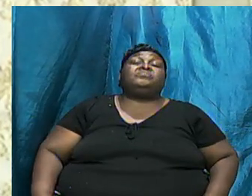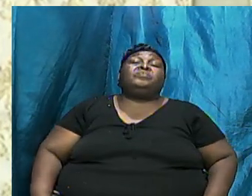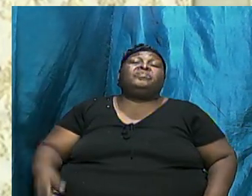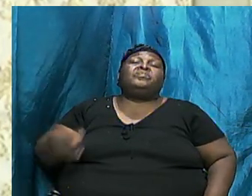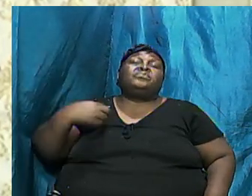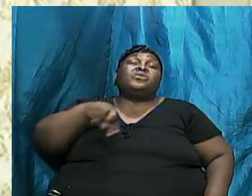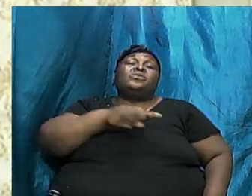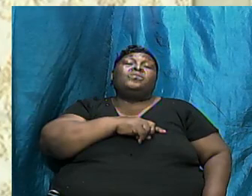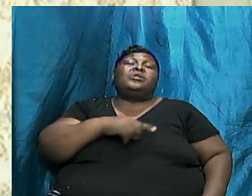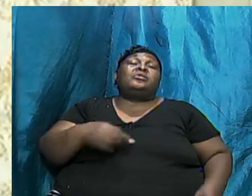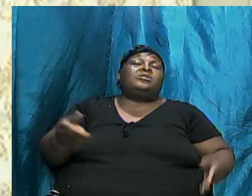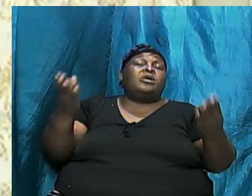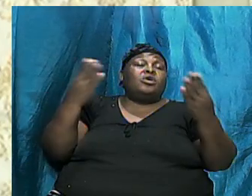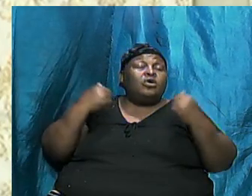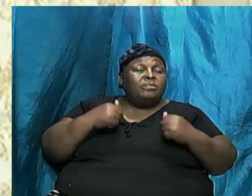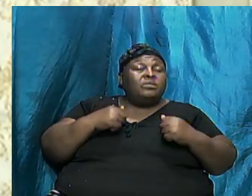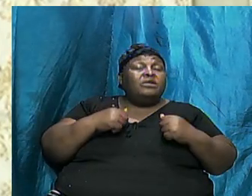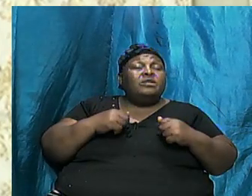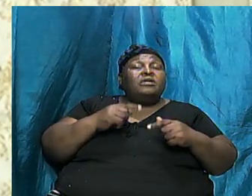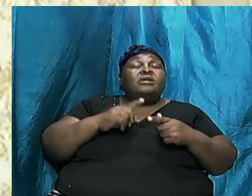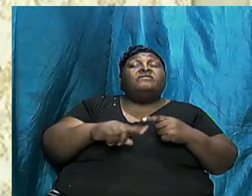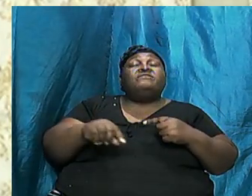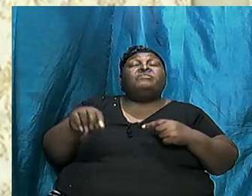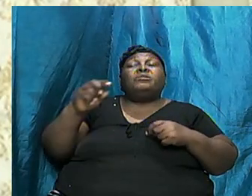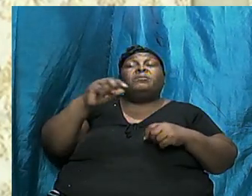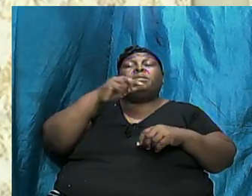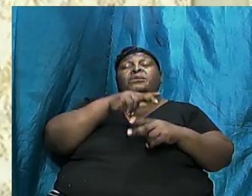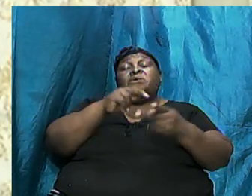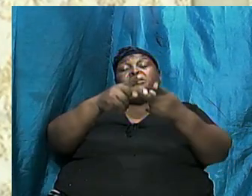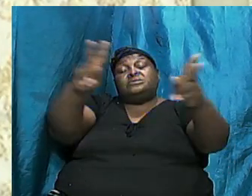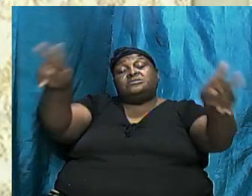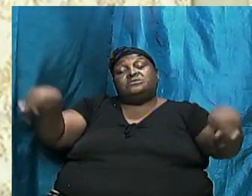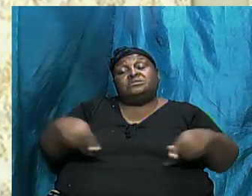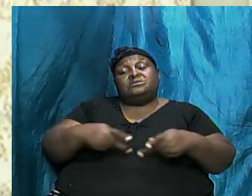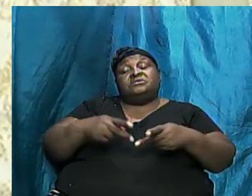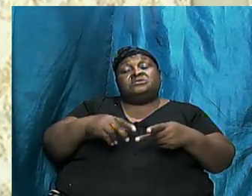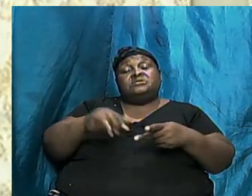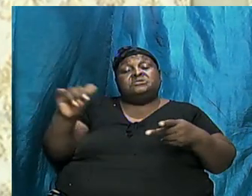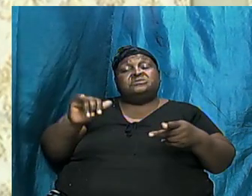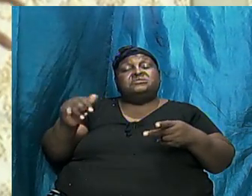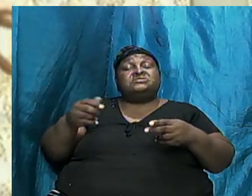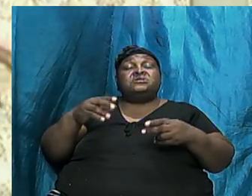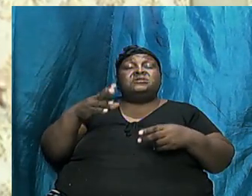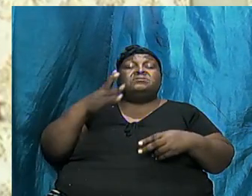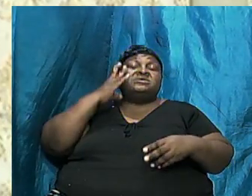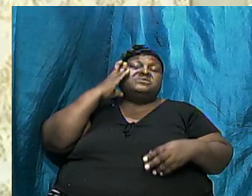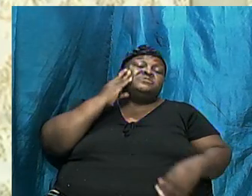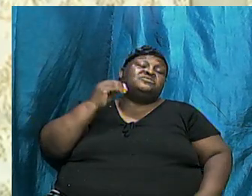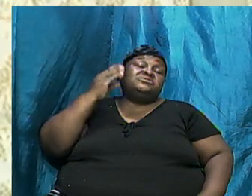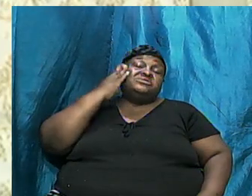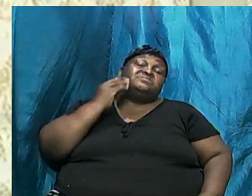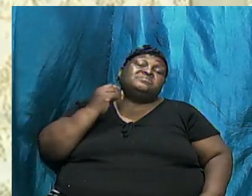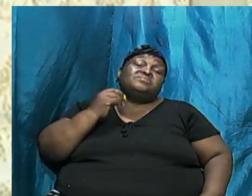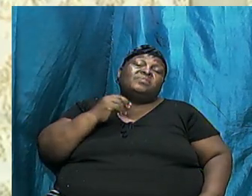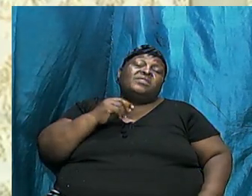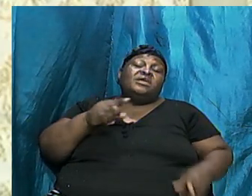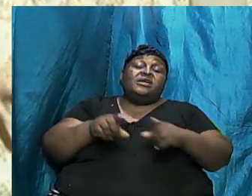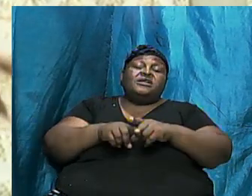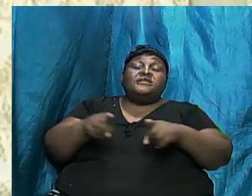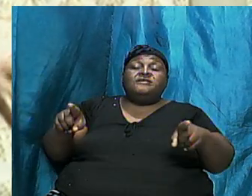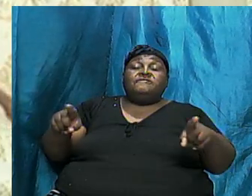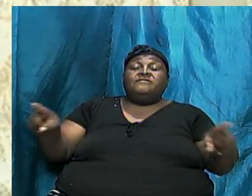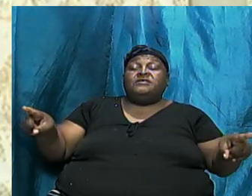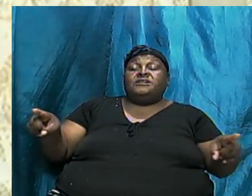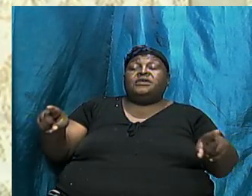Are Coming From A Common Place With Common Experiences And In The Different Languages That We Are Seeing They Are